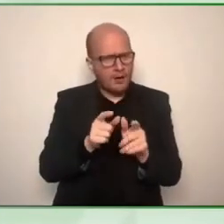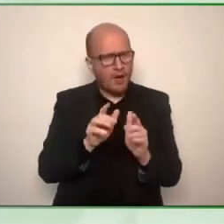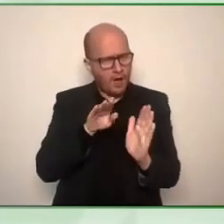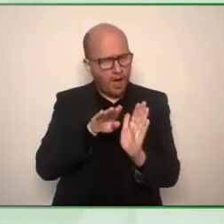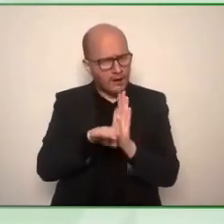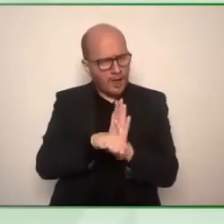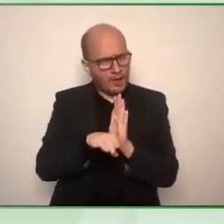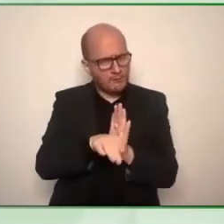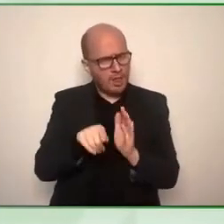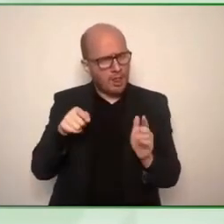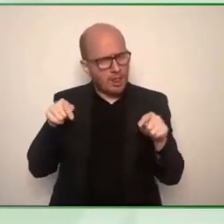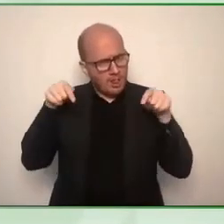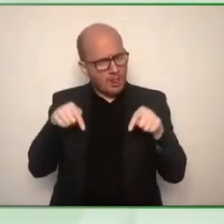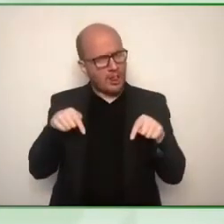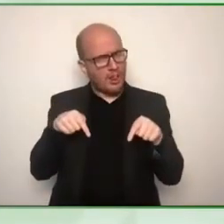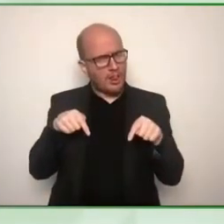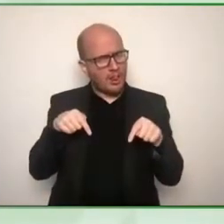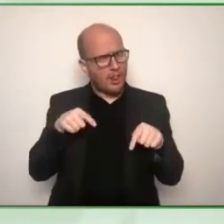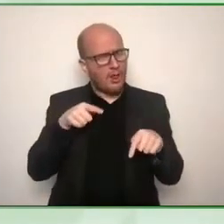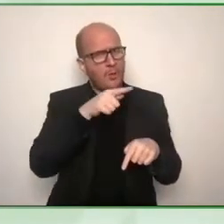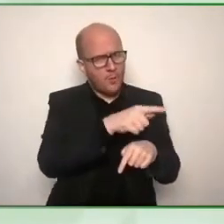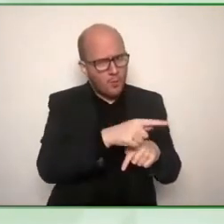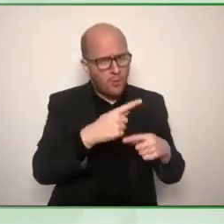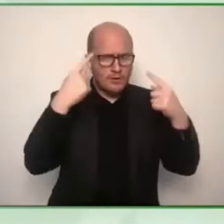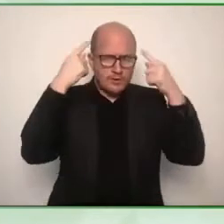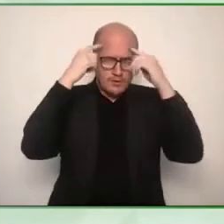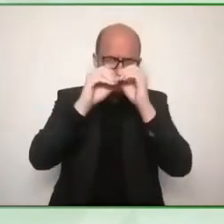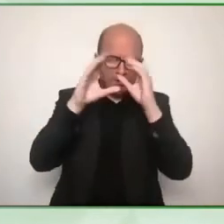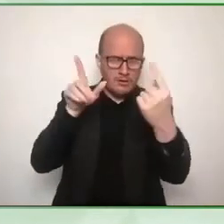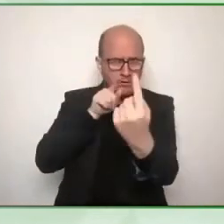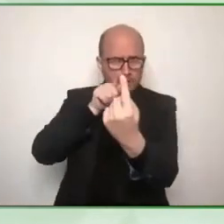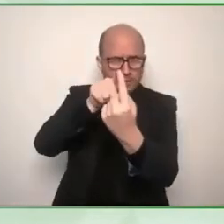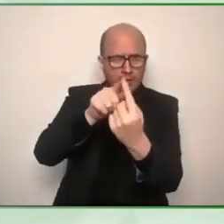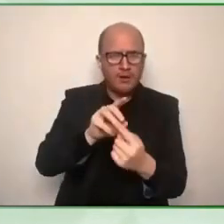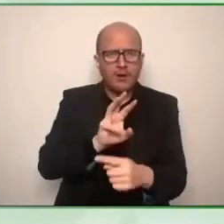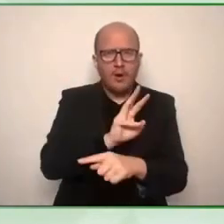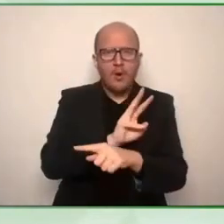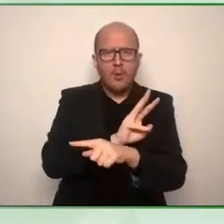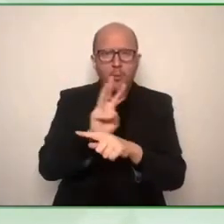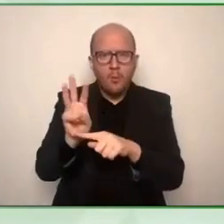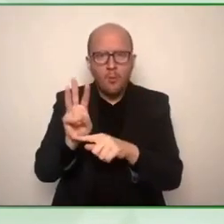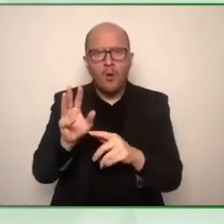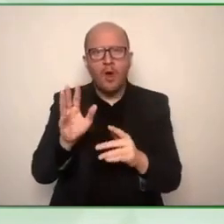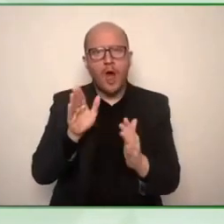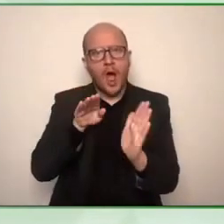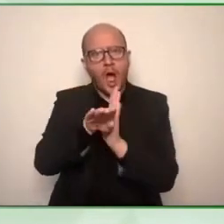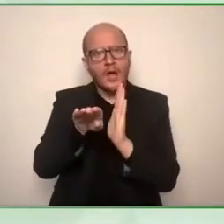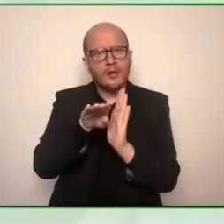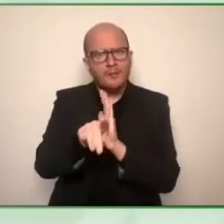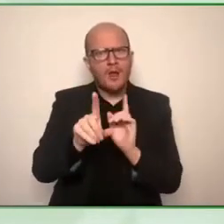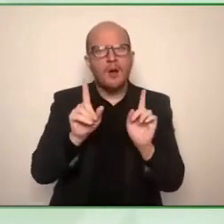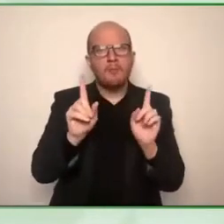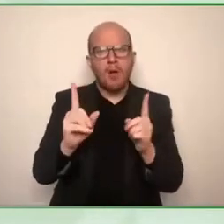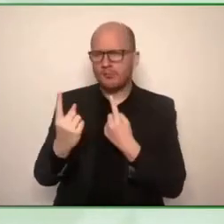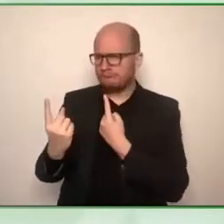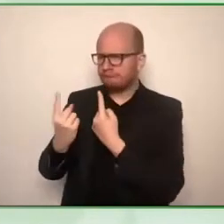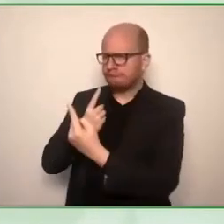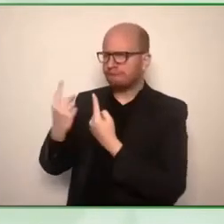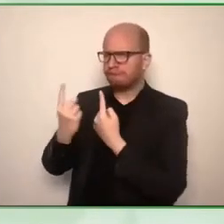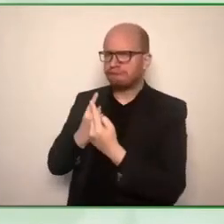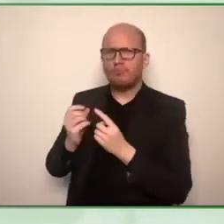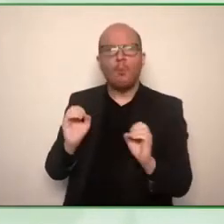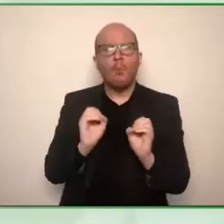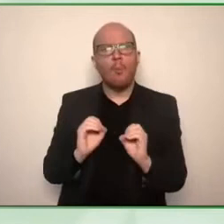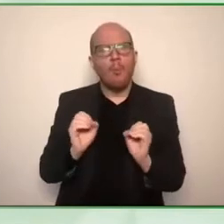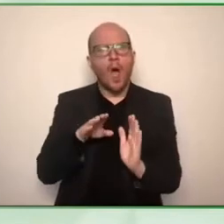dedicated to web accessibility on a platform or using software which itself is not accessible so i'm wondering if you could share a bit more